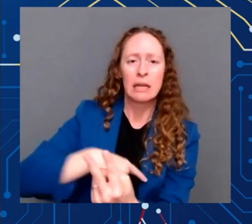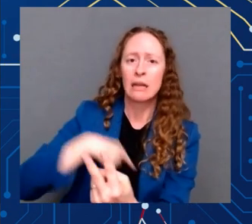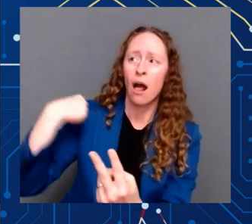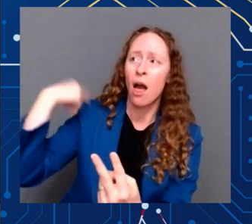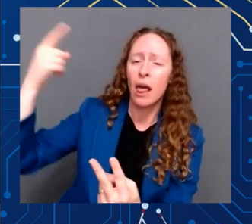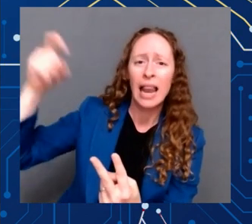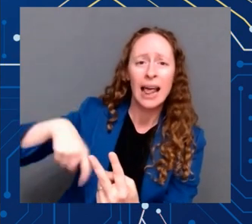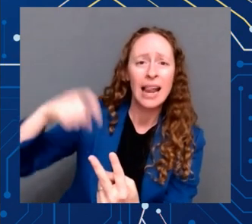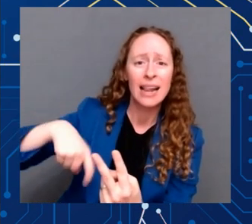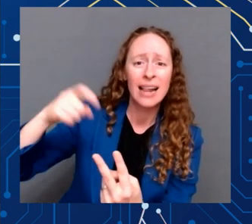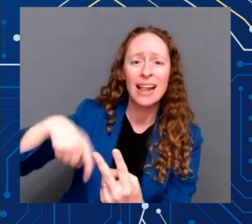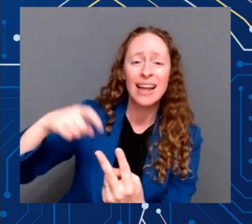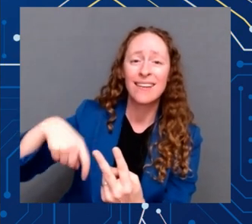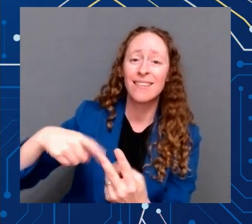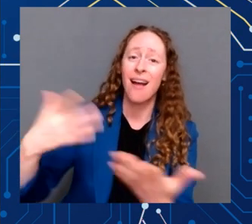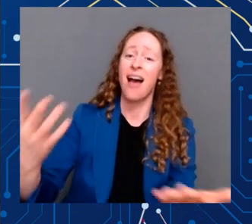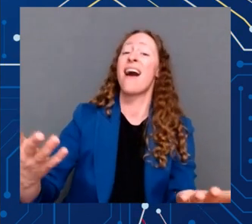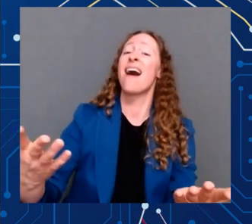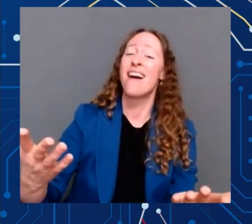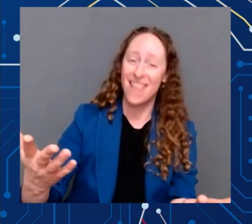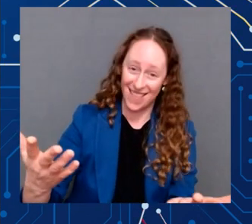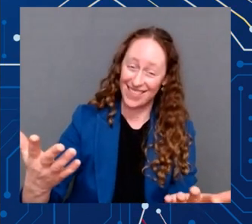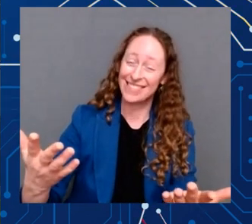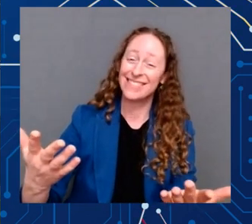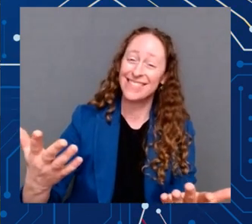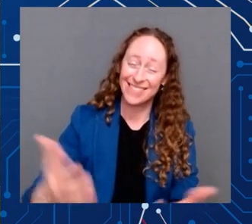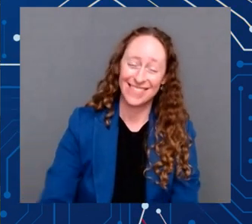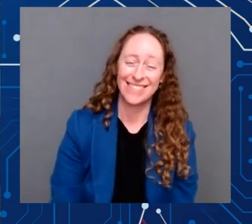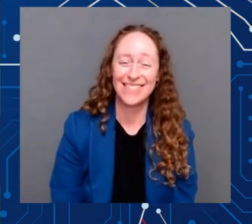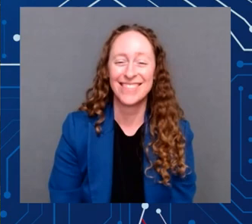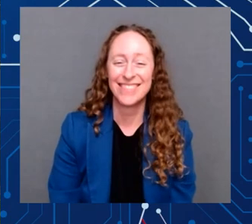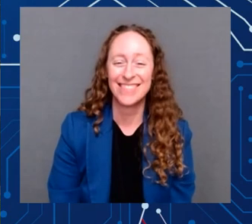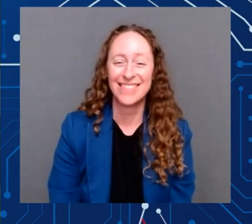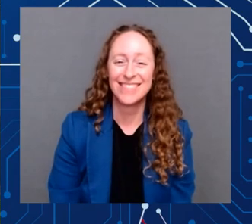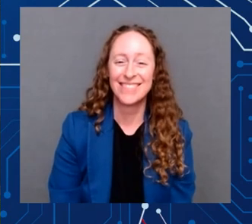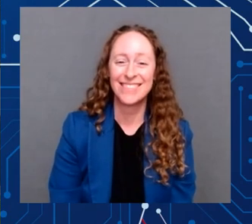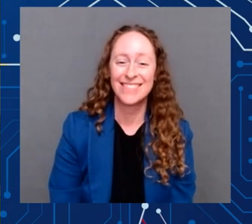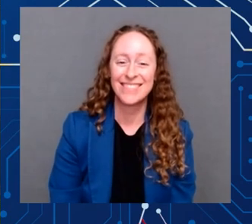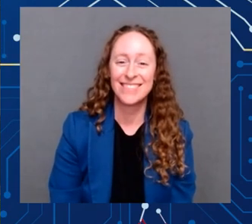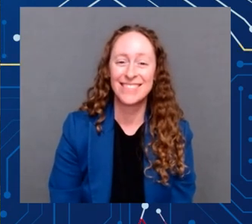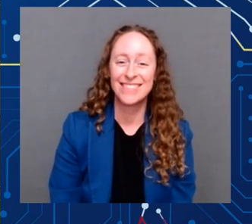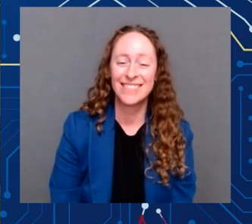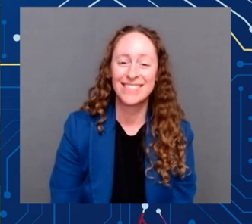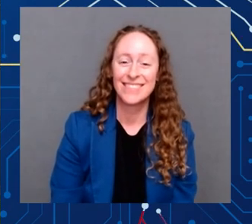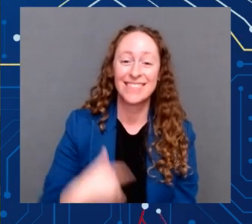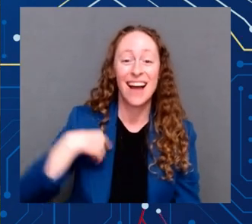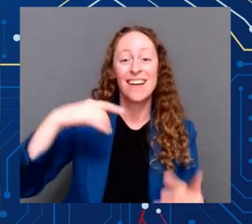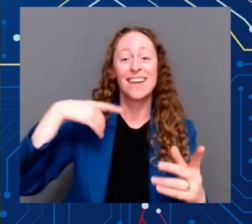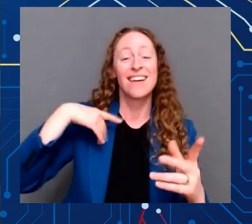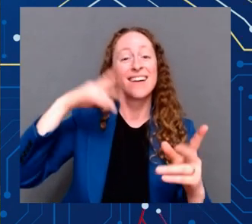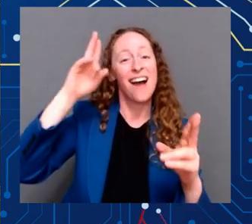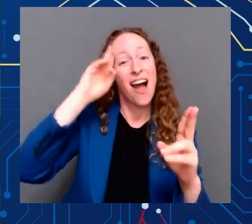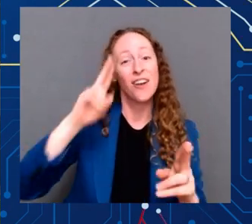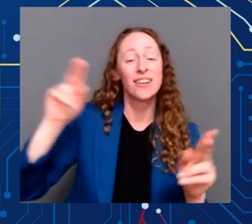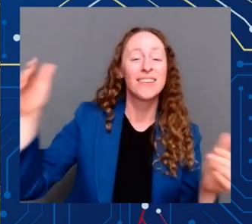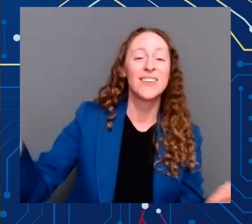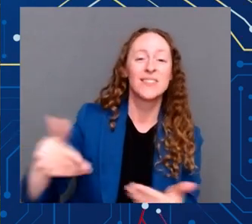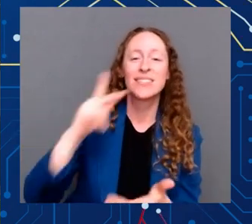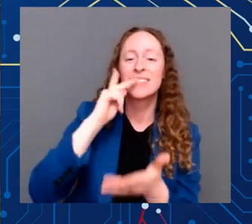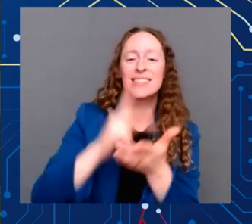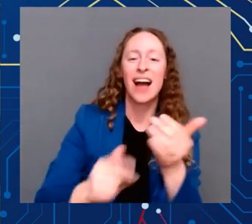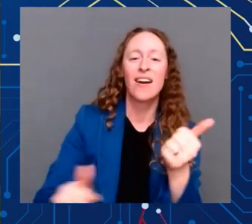introducing the Secretary of Commerce. As I said, her persistent brilliance was so